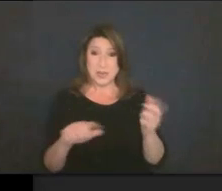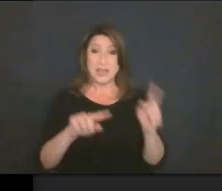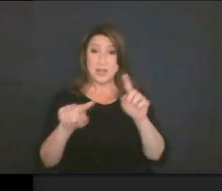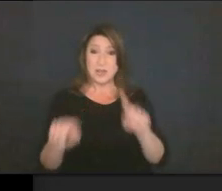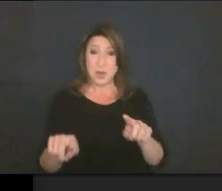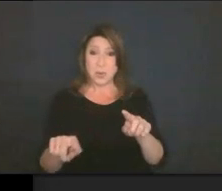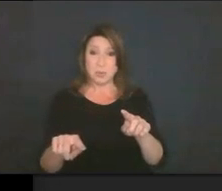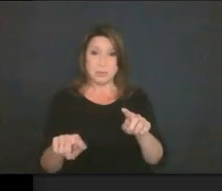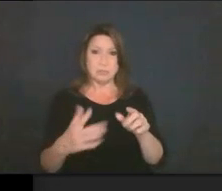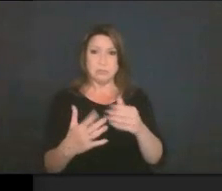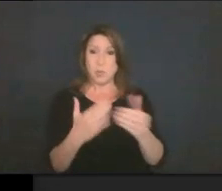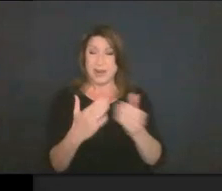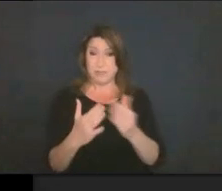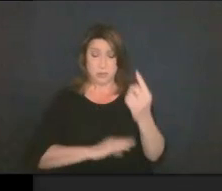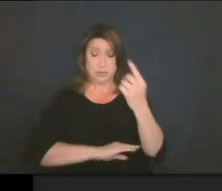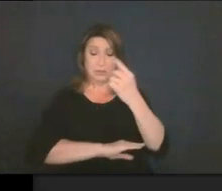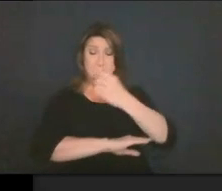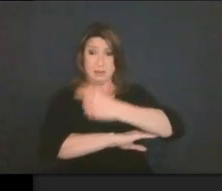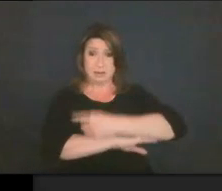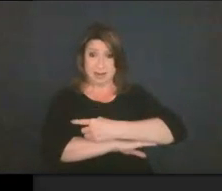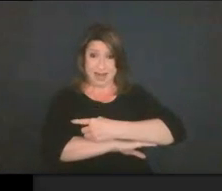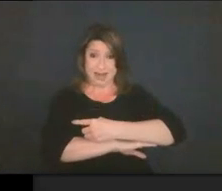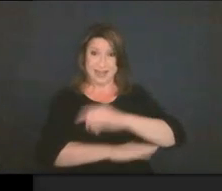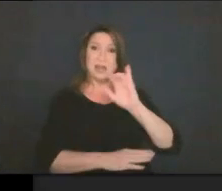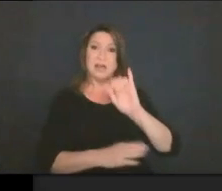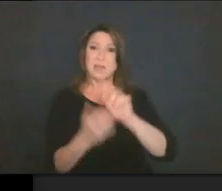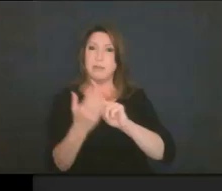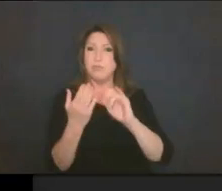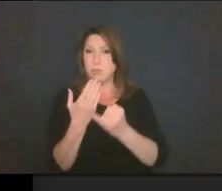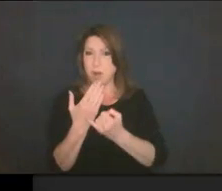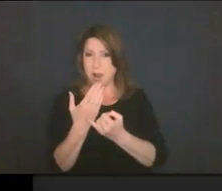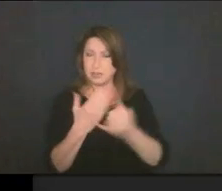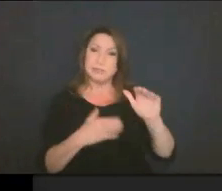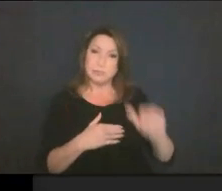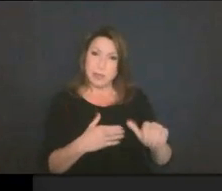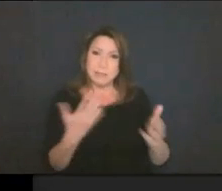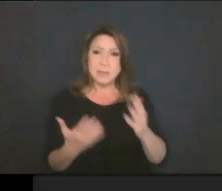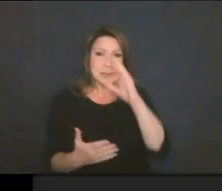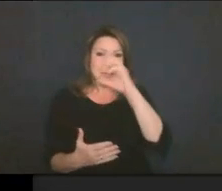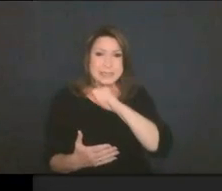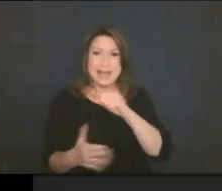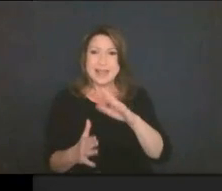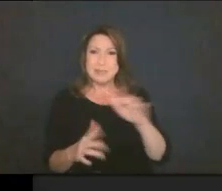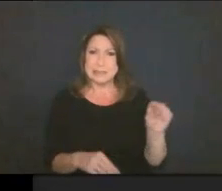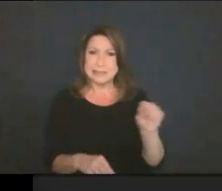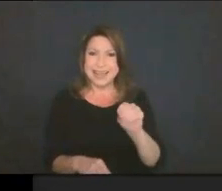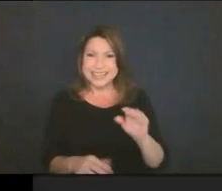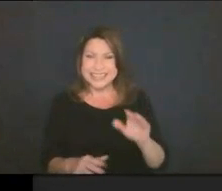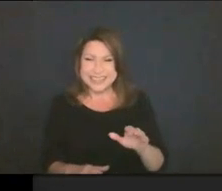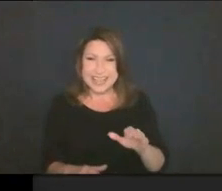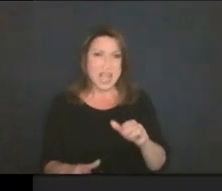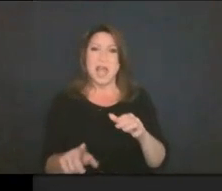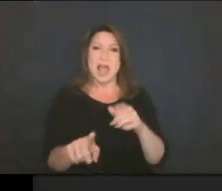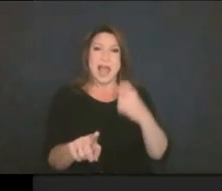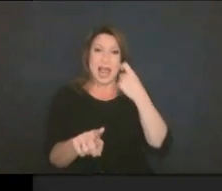date of the project that you missed. Let me slide this over. So like I just